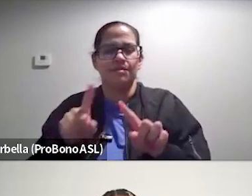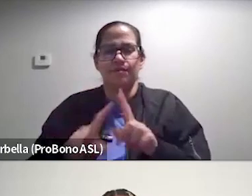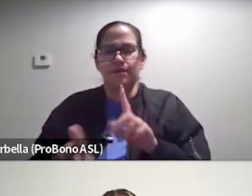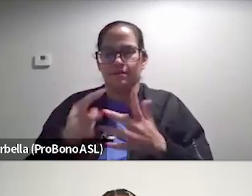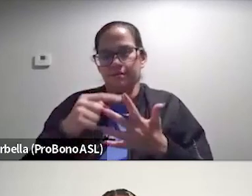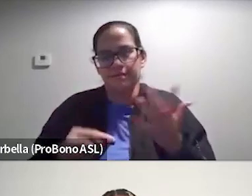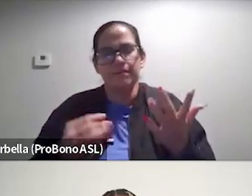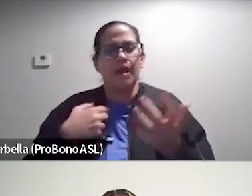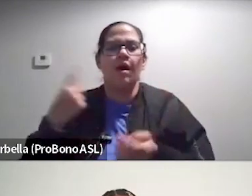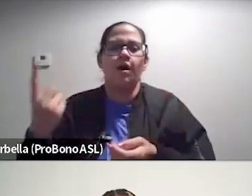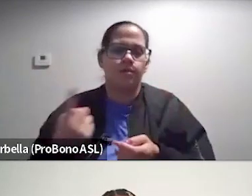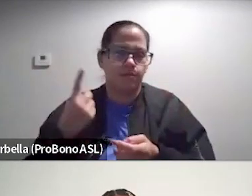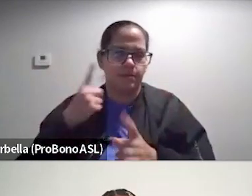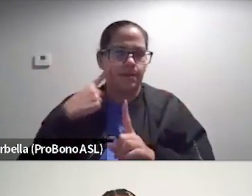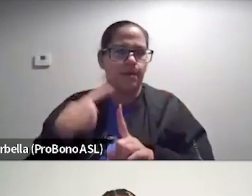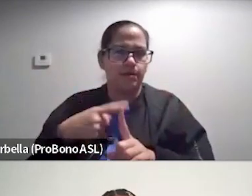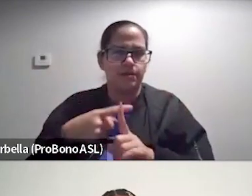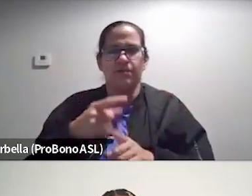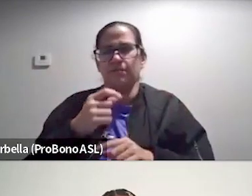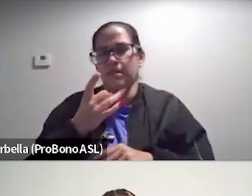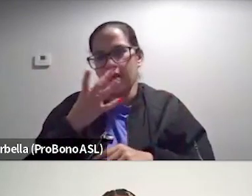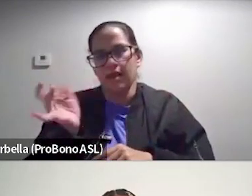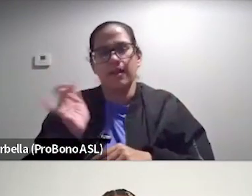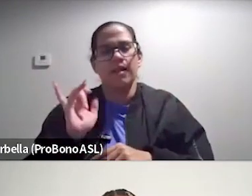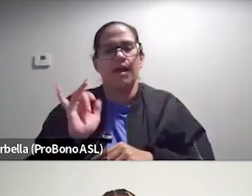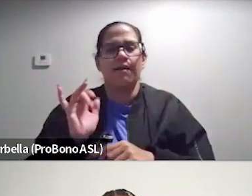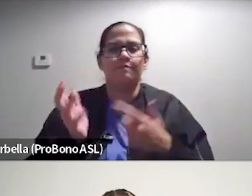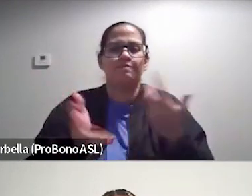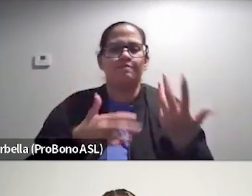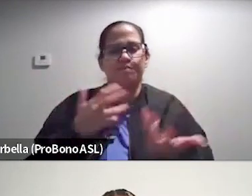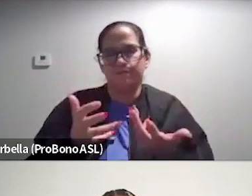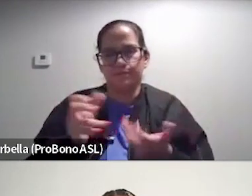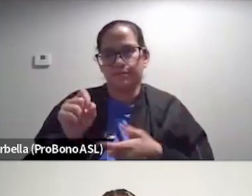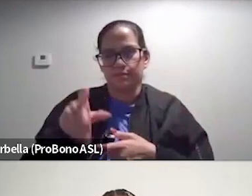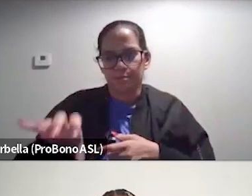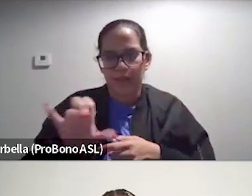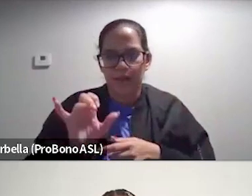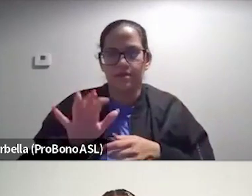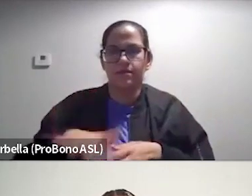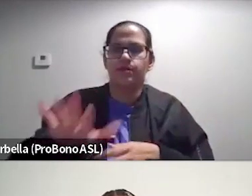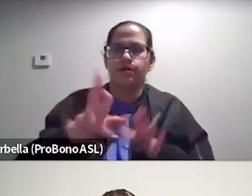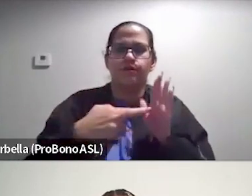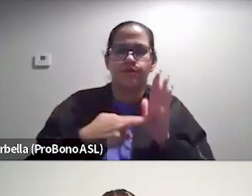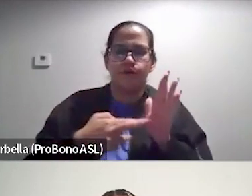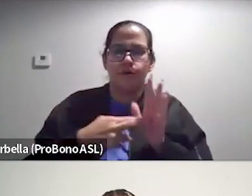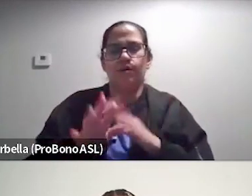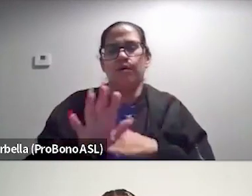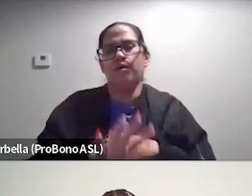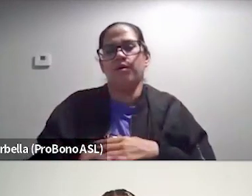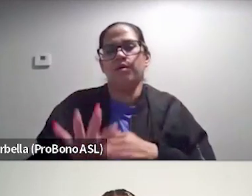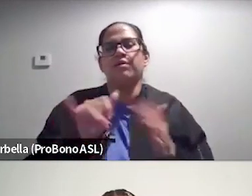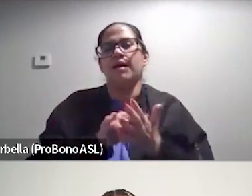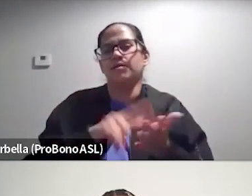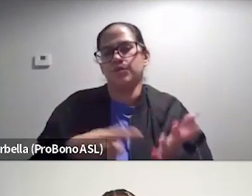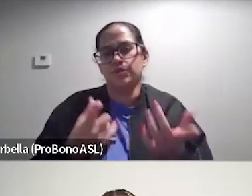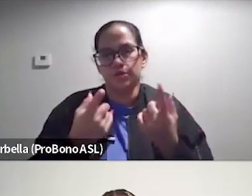and not always in a positive light, just like as a kind of a space of like your role, your, you, you, that's what